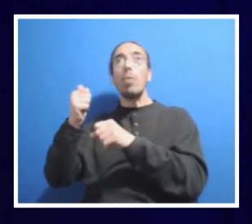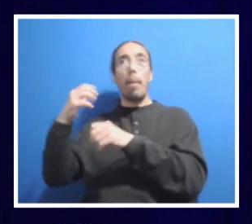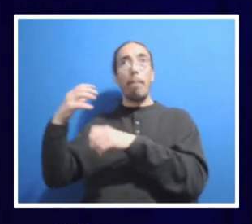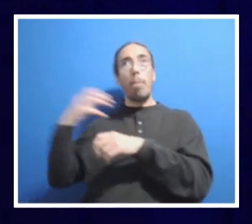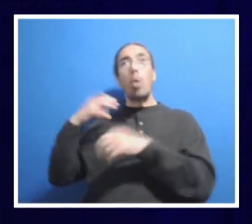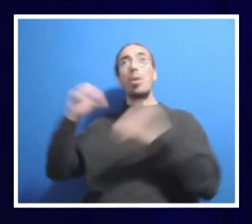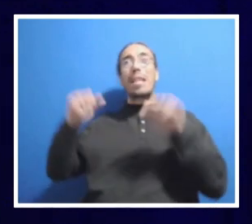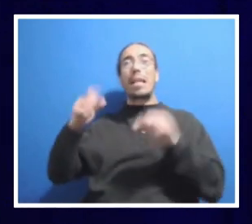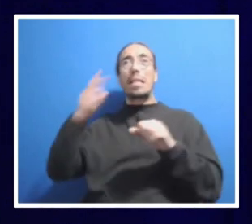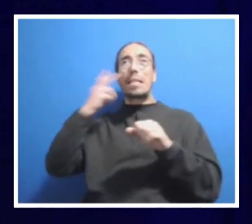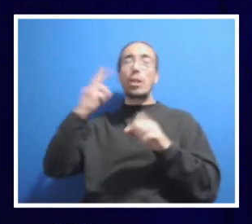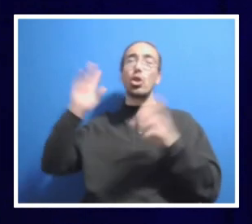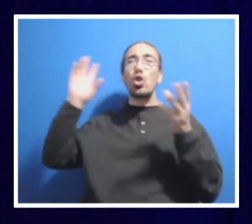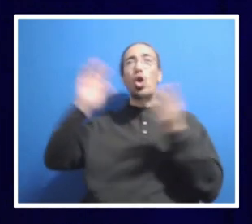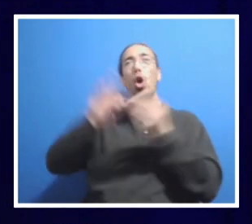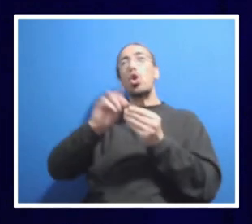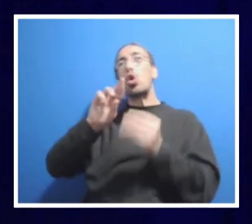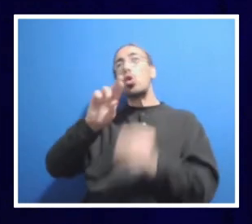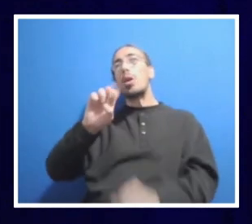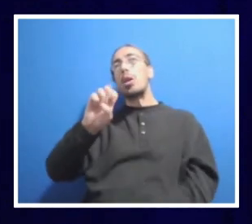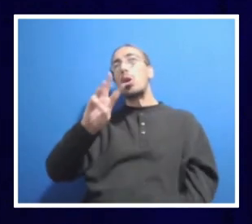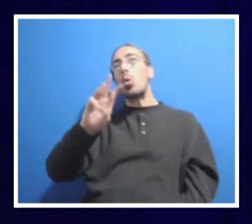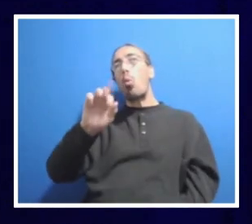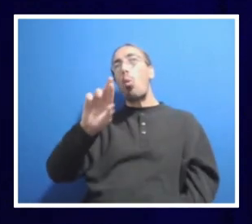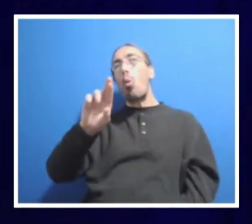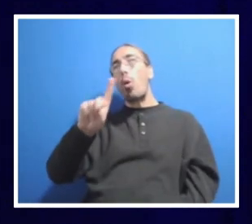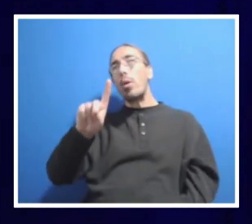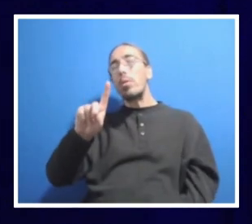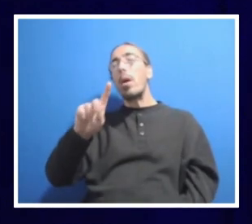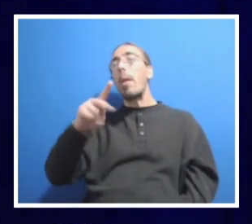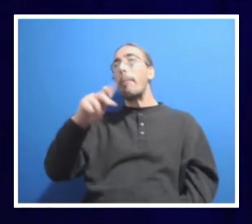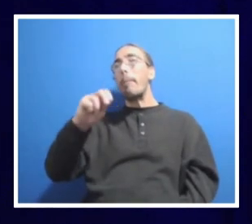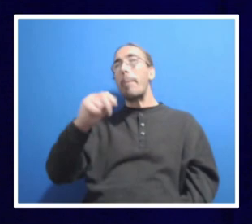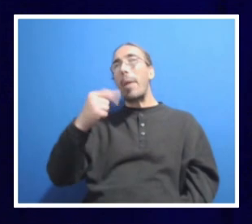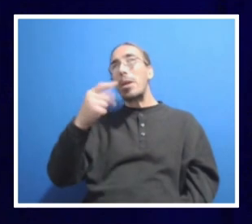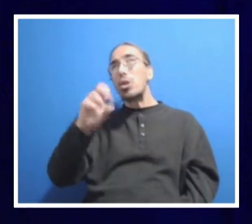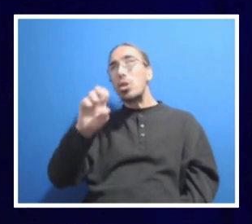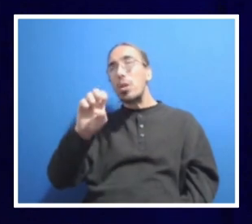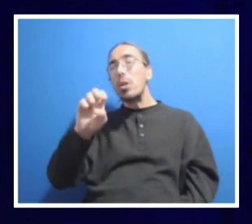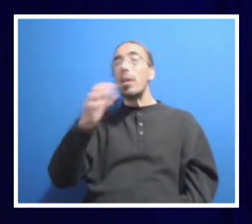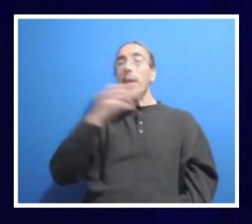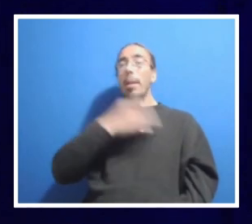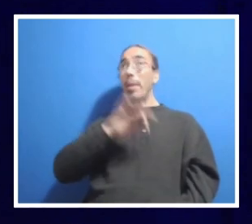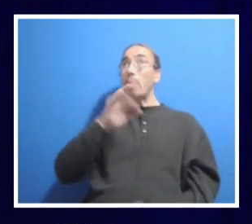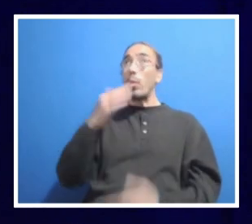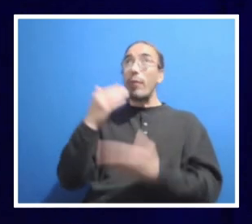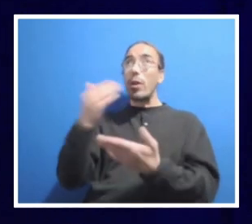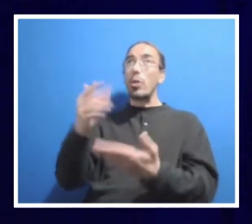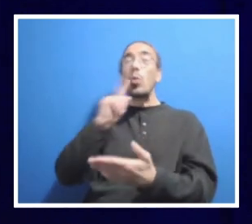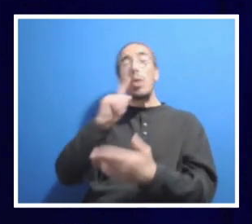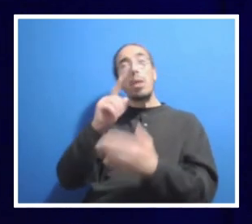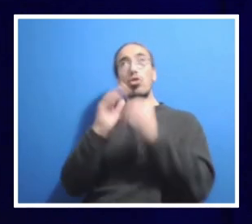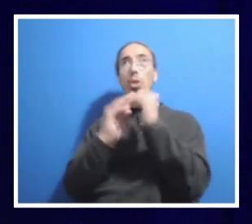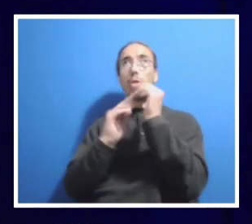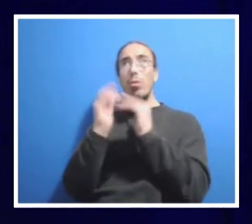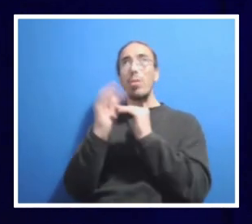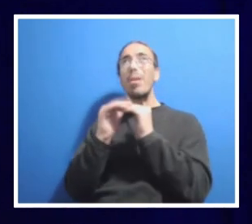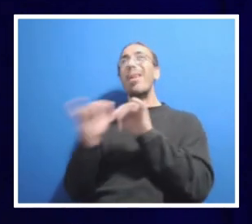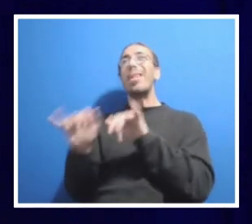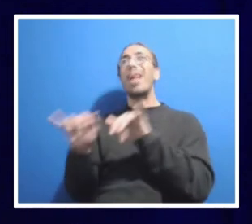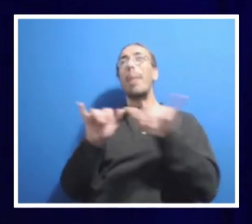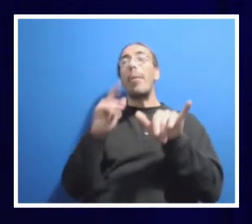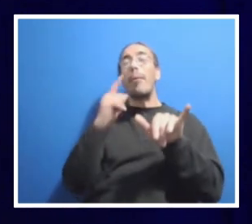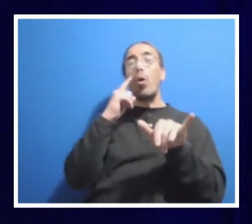rewards package, which is what you're referring to, the benefits that we provide are very generous. And even on the health insurance,